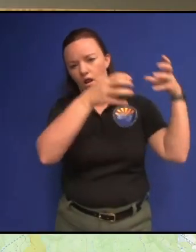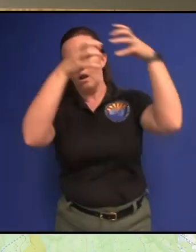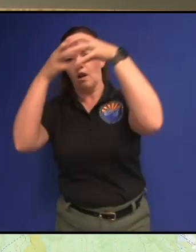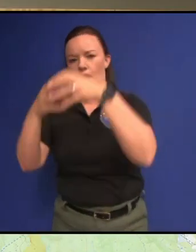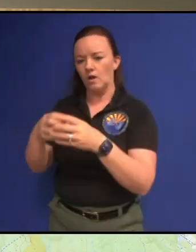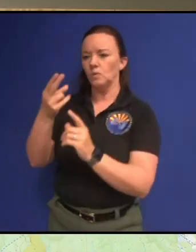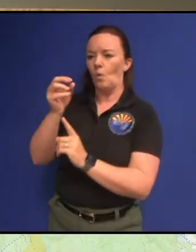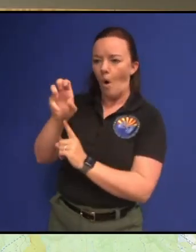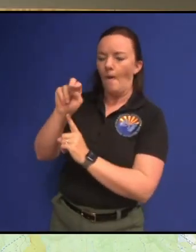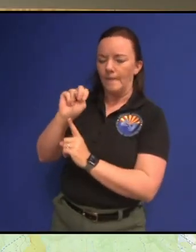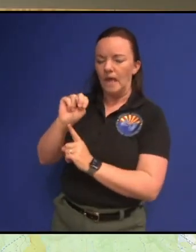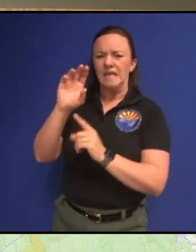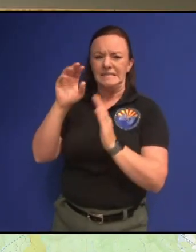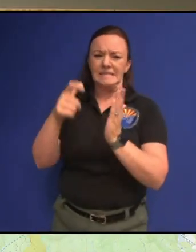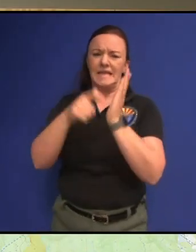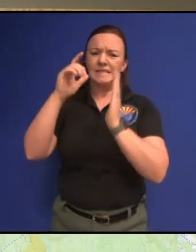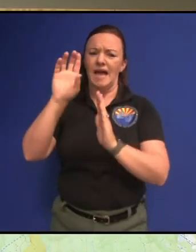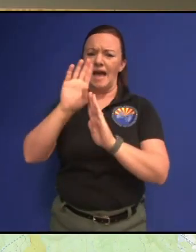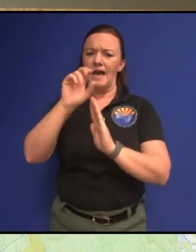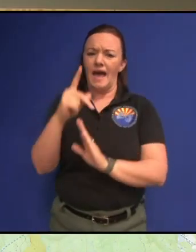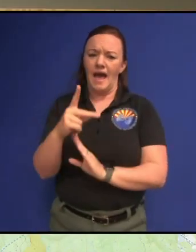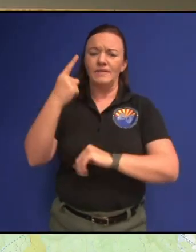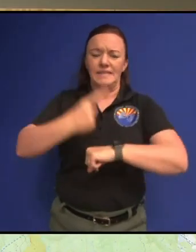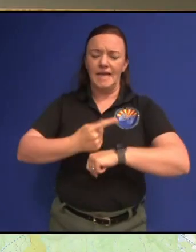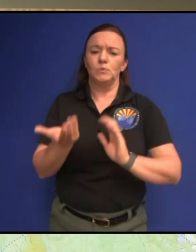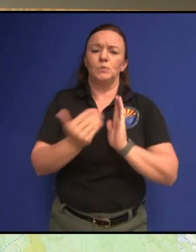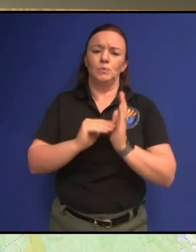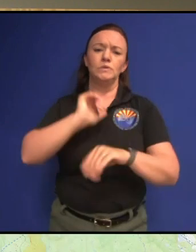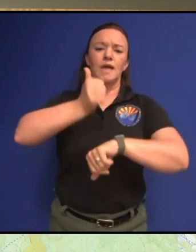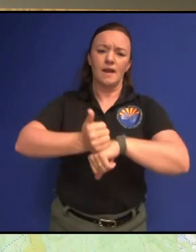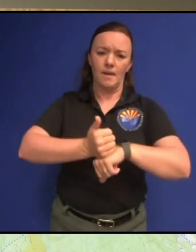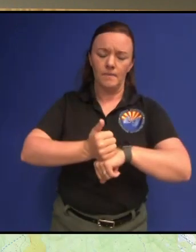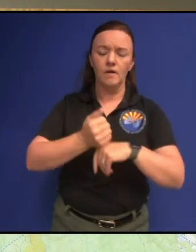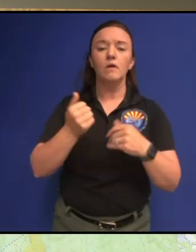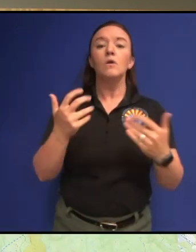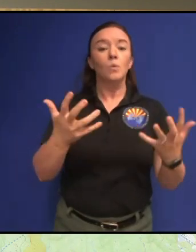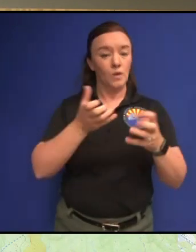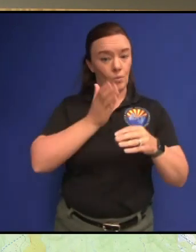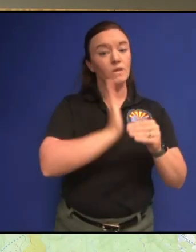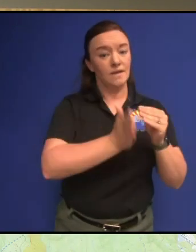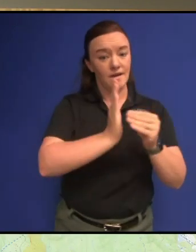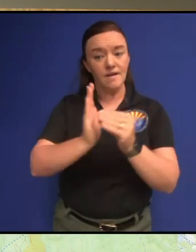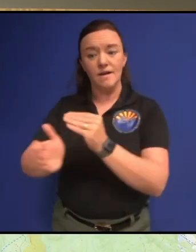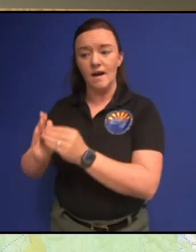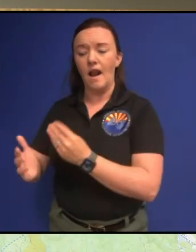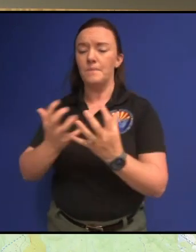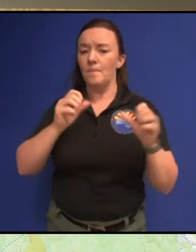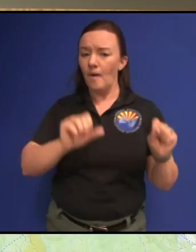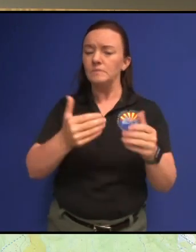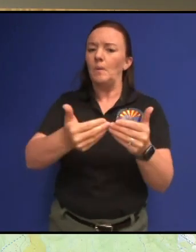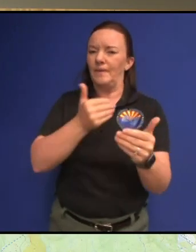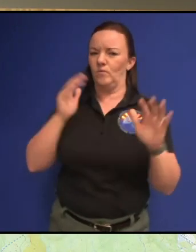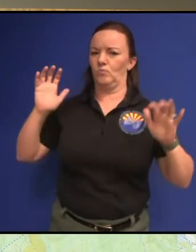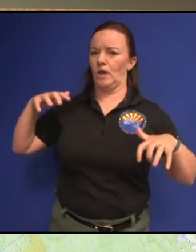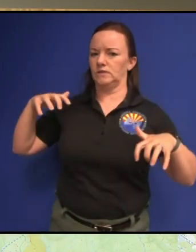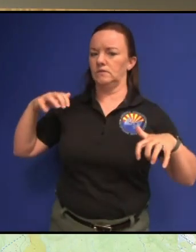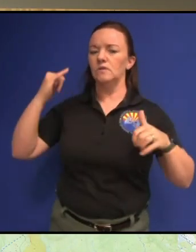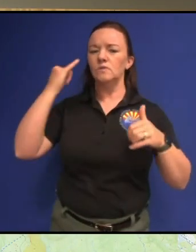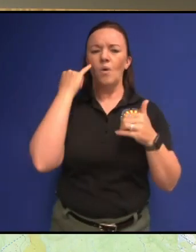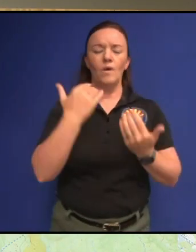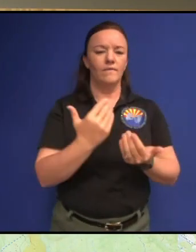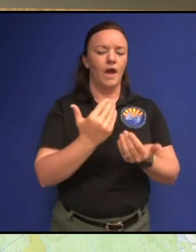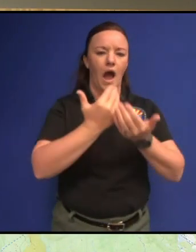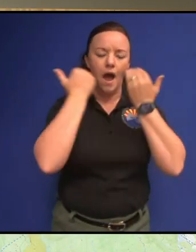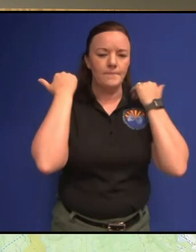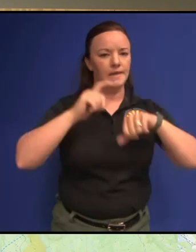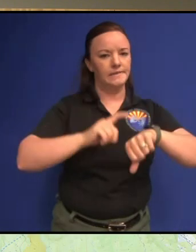want to get it all done and we want to get as much of it done as we can before it rains so if we're spending a lot of time well we better not go in there